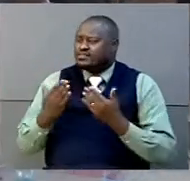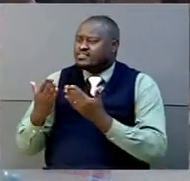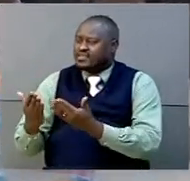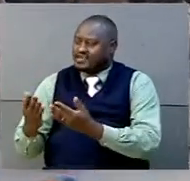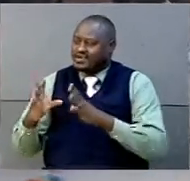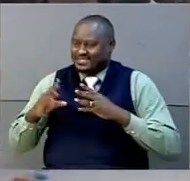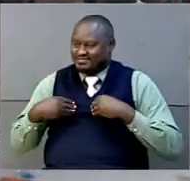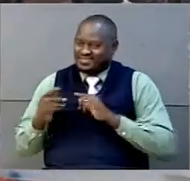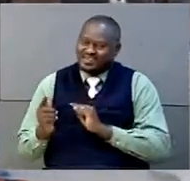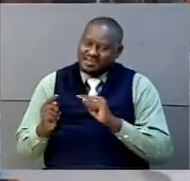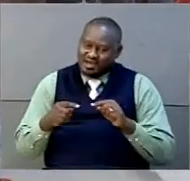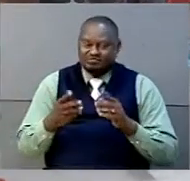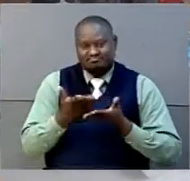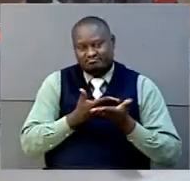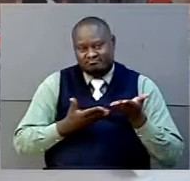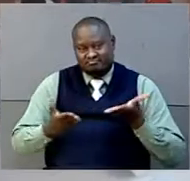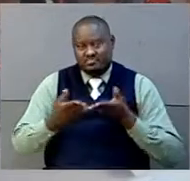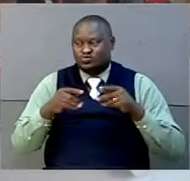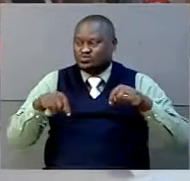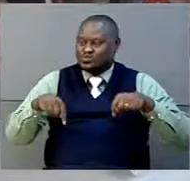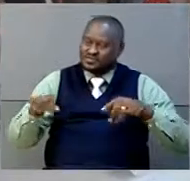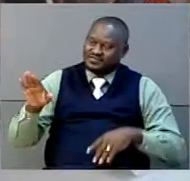to come and be with us this evening.